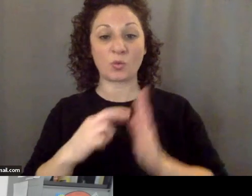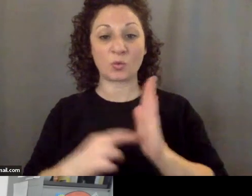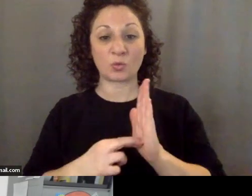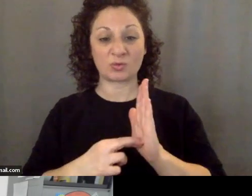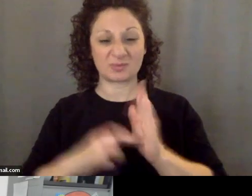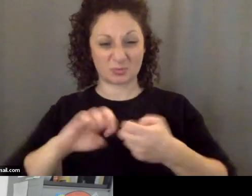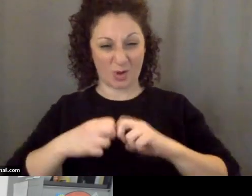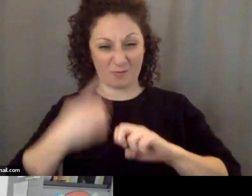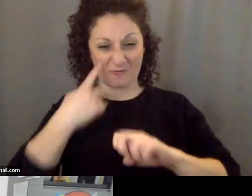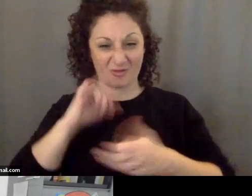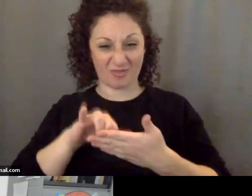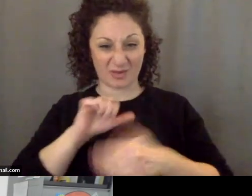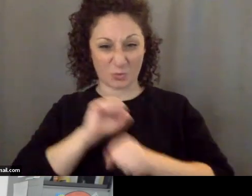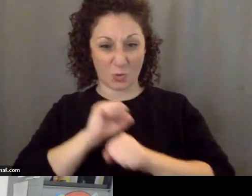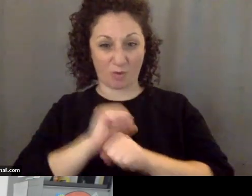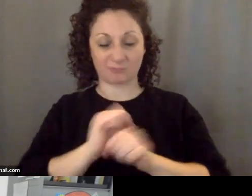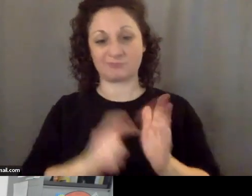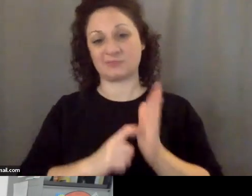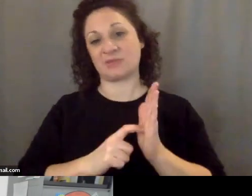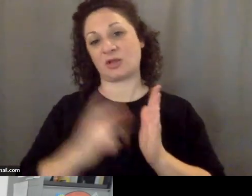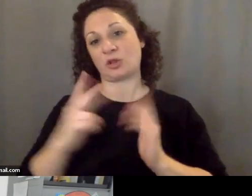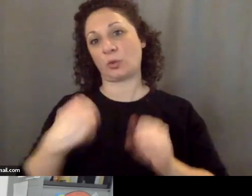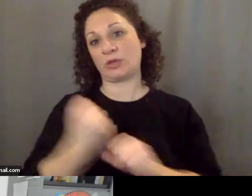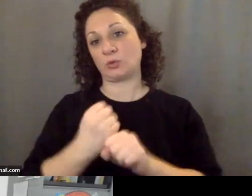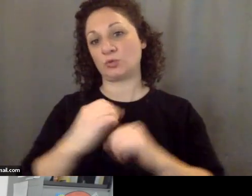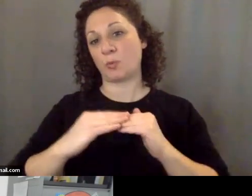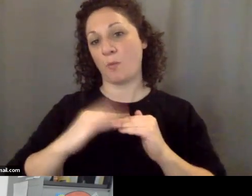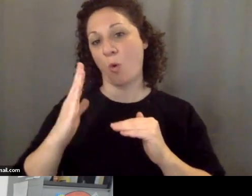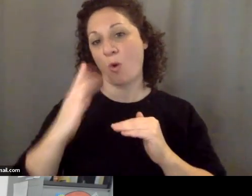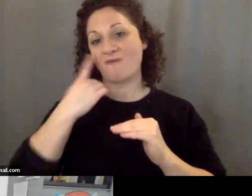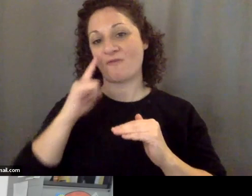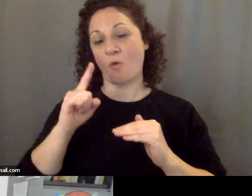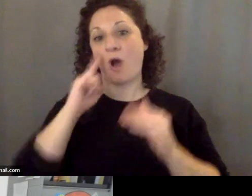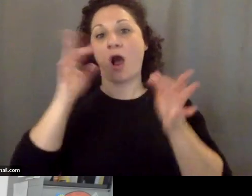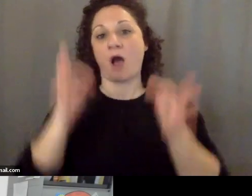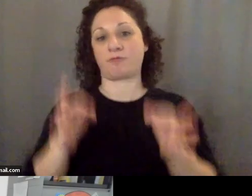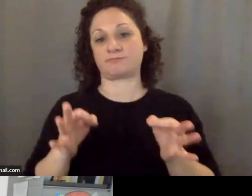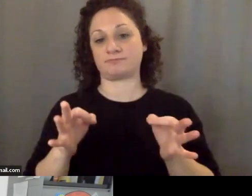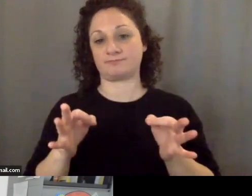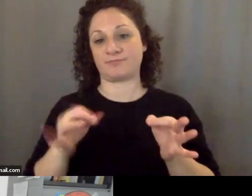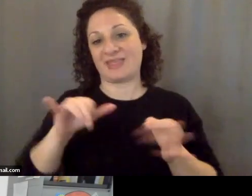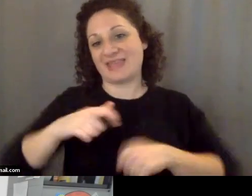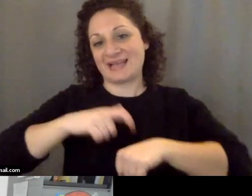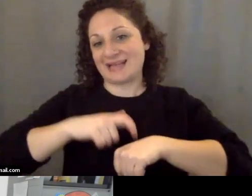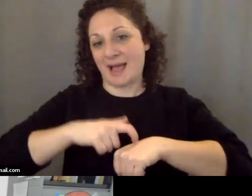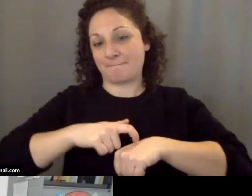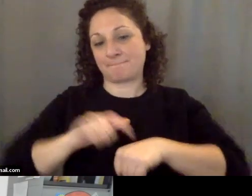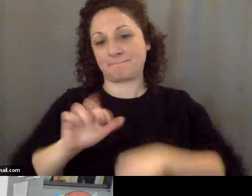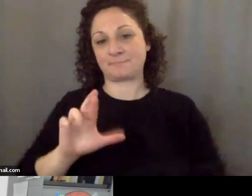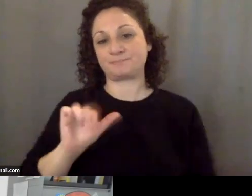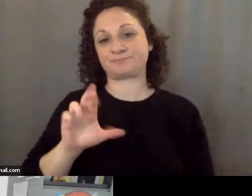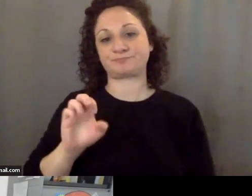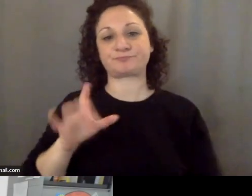three years or more for them to render a ruling and by that time you wouldn't have any rare earths anymore.